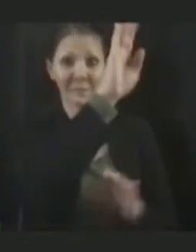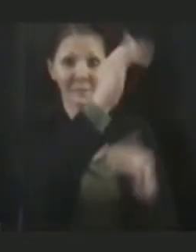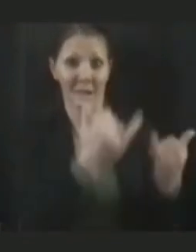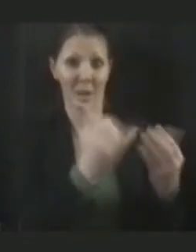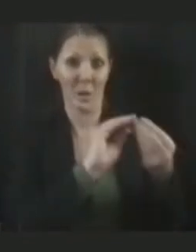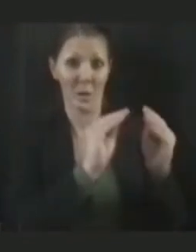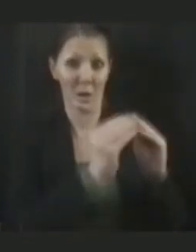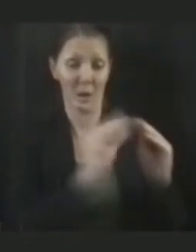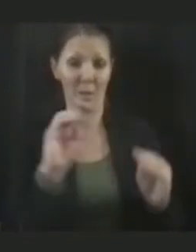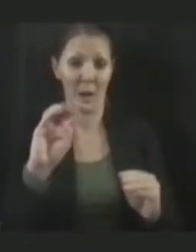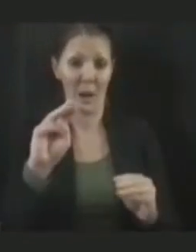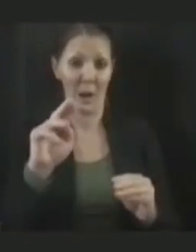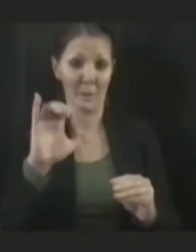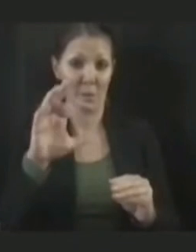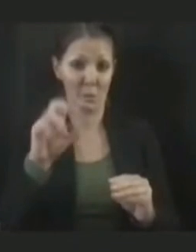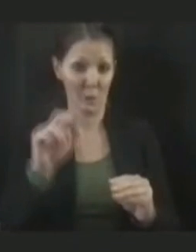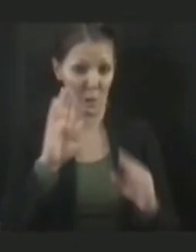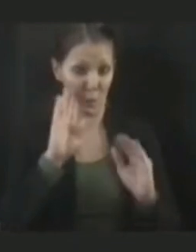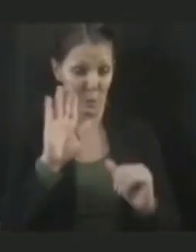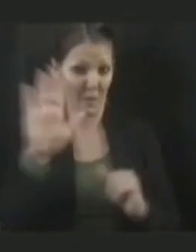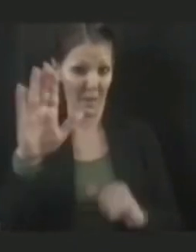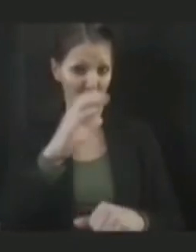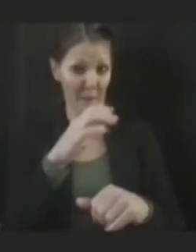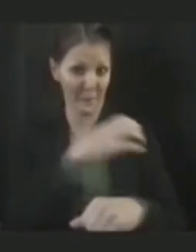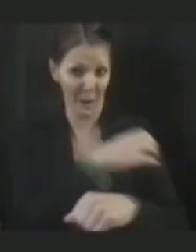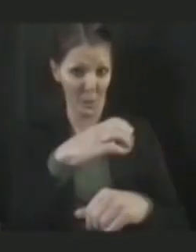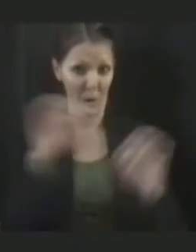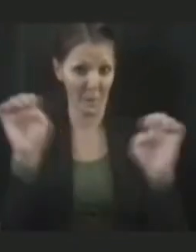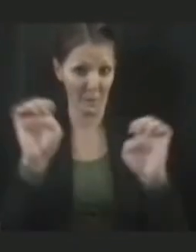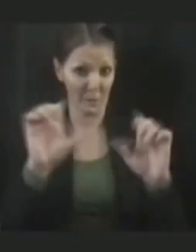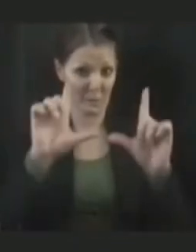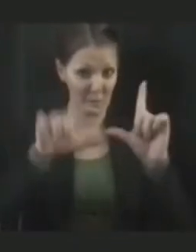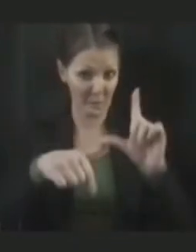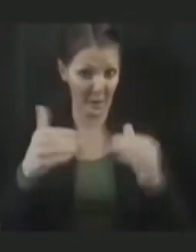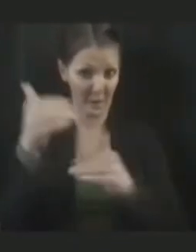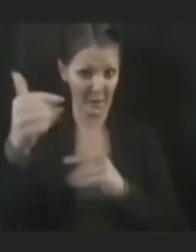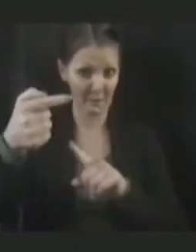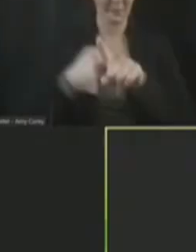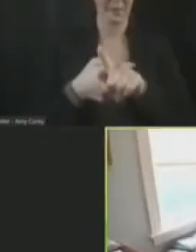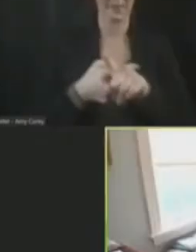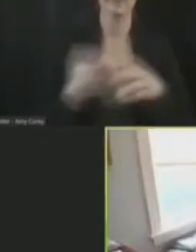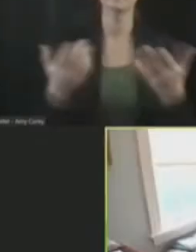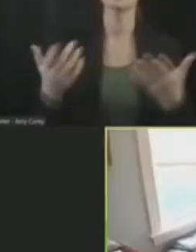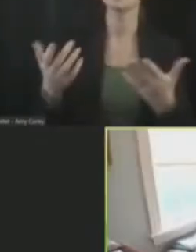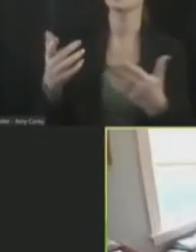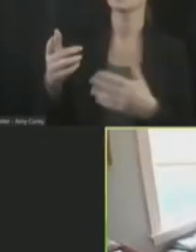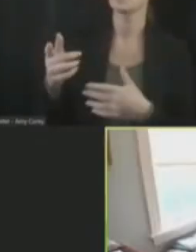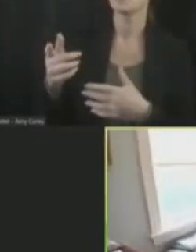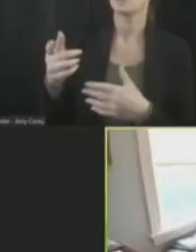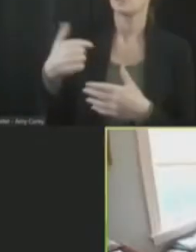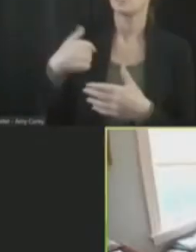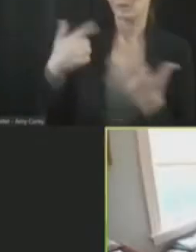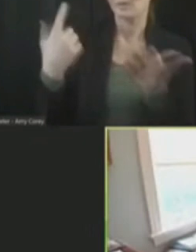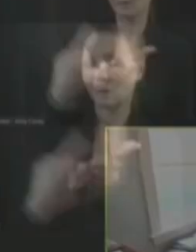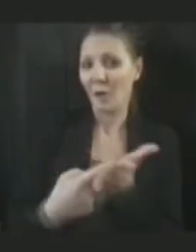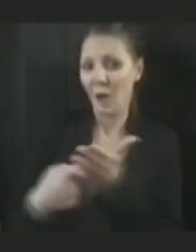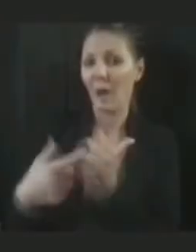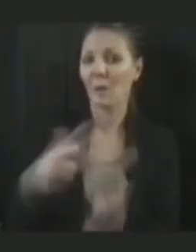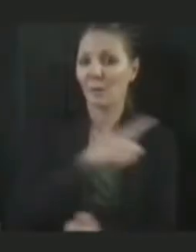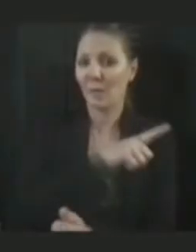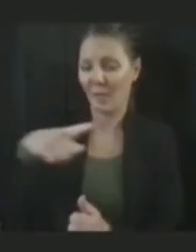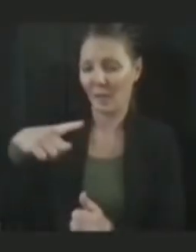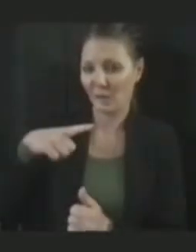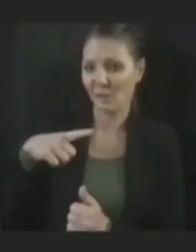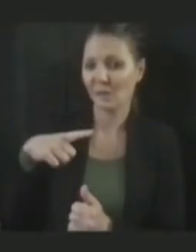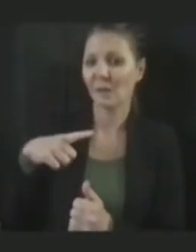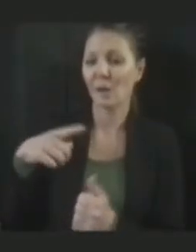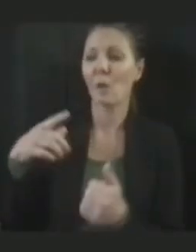We're talking to the legislature about that. We are going to put forward a group of executive orders we'd like them to opine on, like them to allow